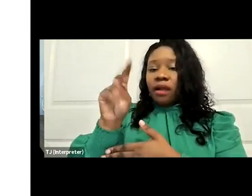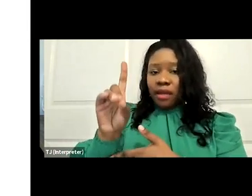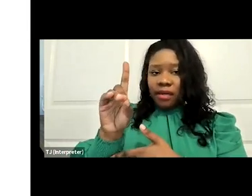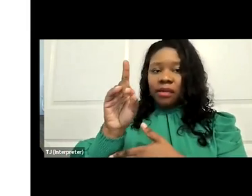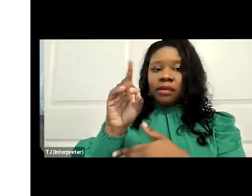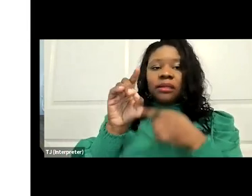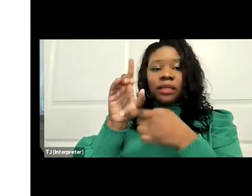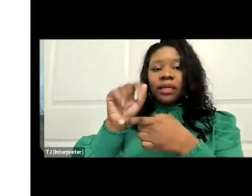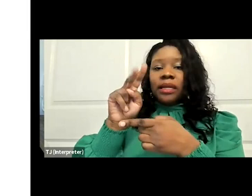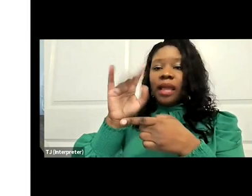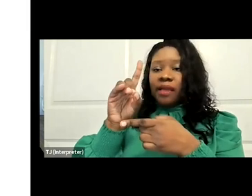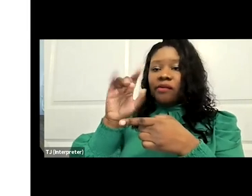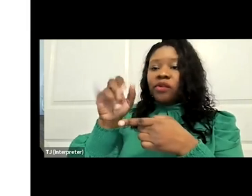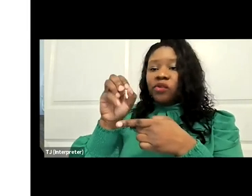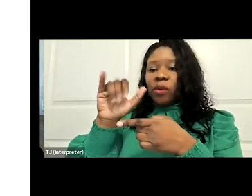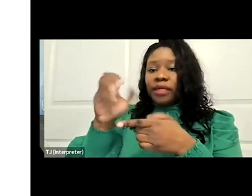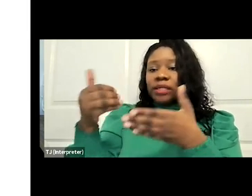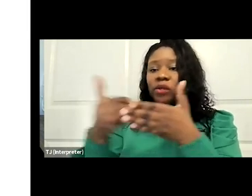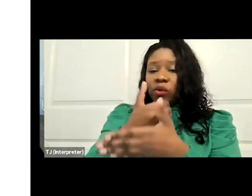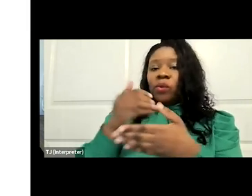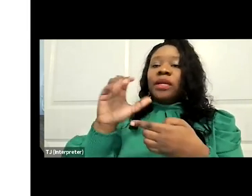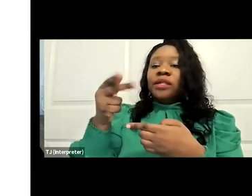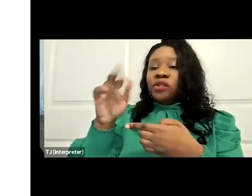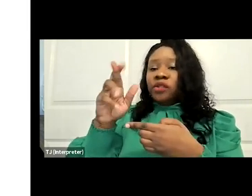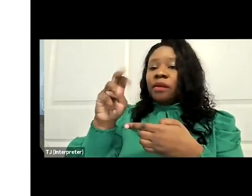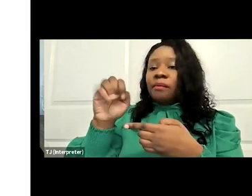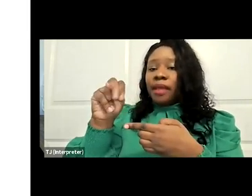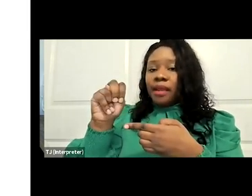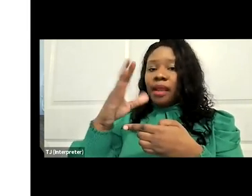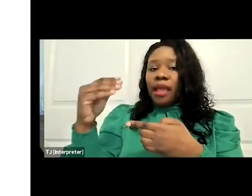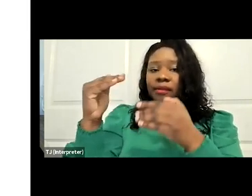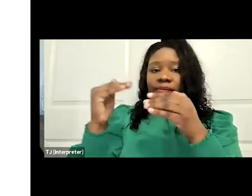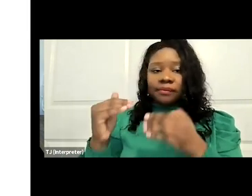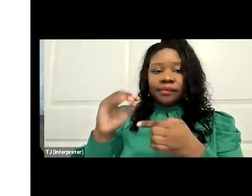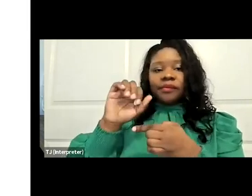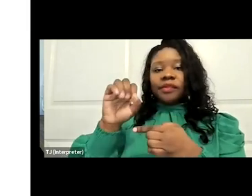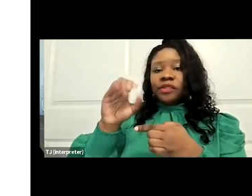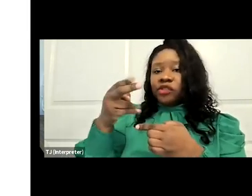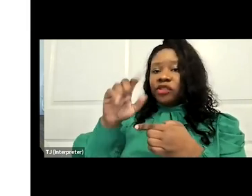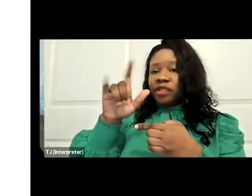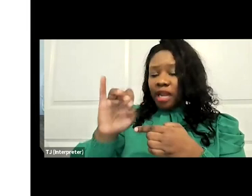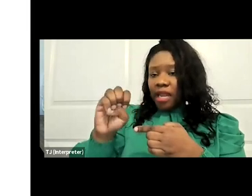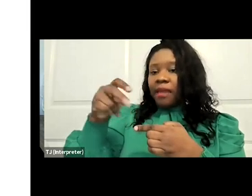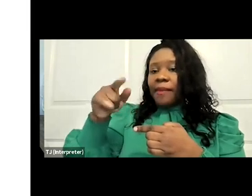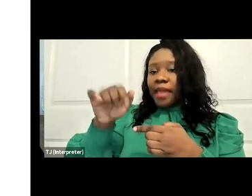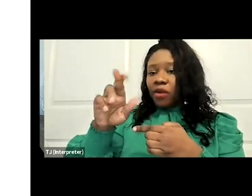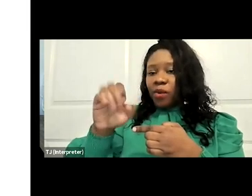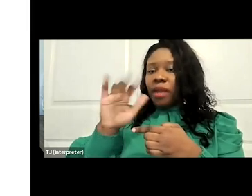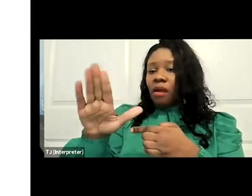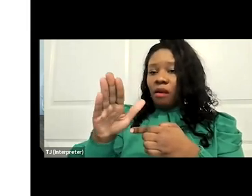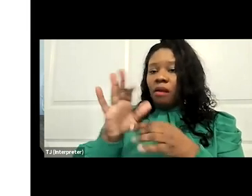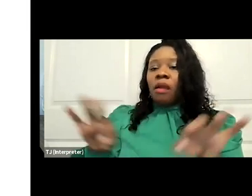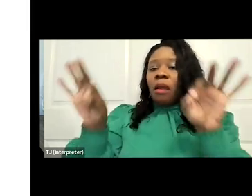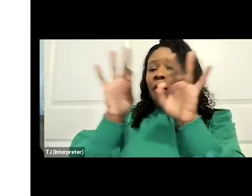new chairman. And Shelley Pingree will continue her very important role, but as a ranking member.